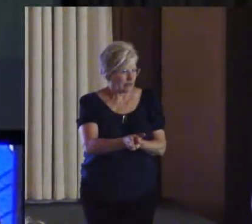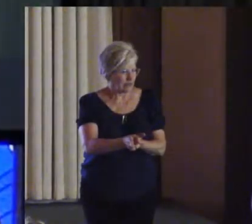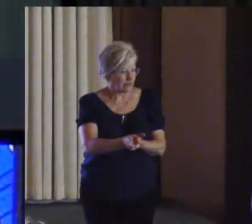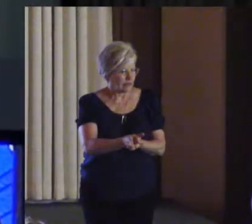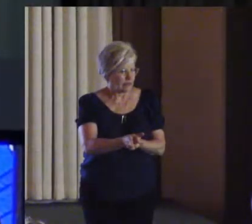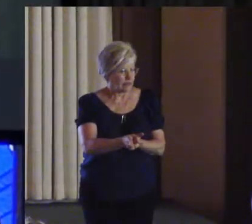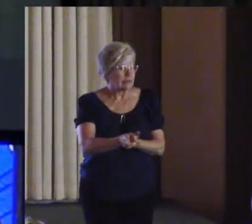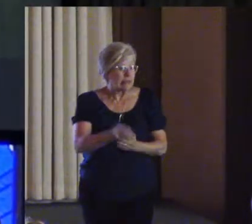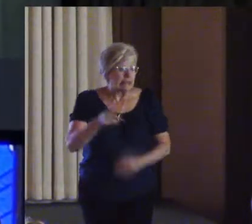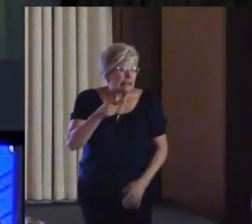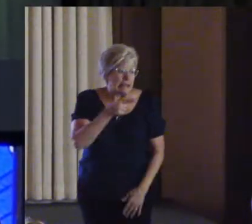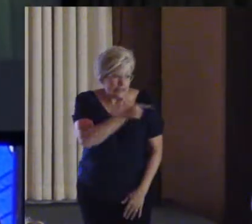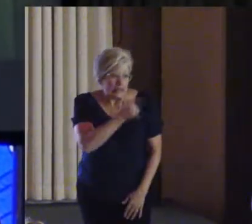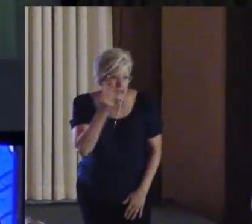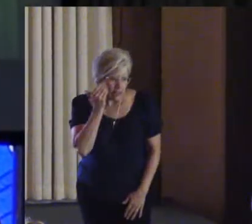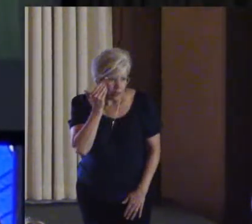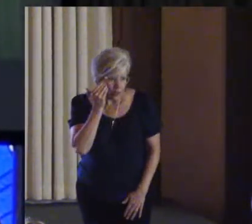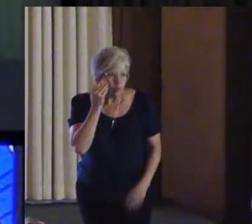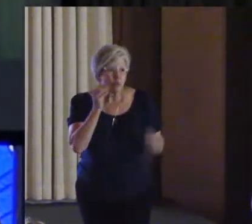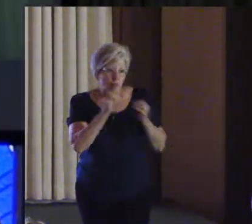He knows more than you can imagine.